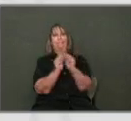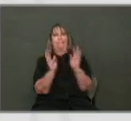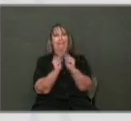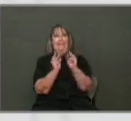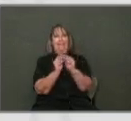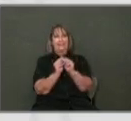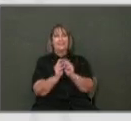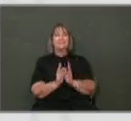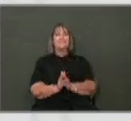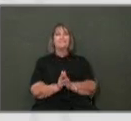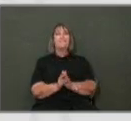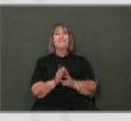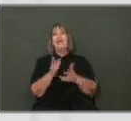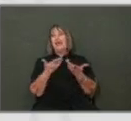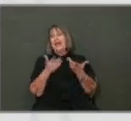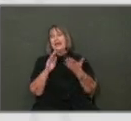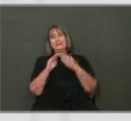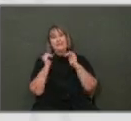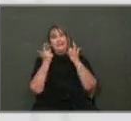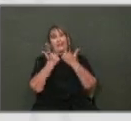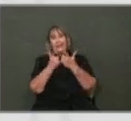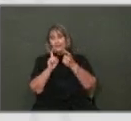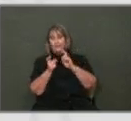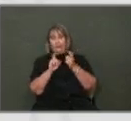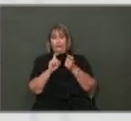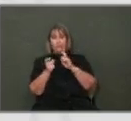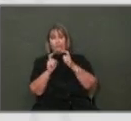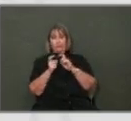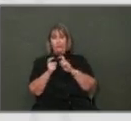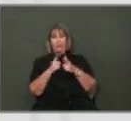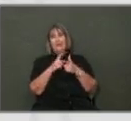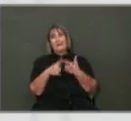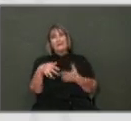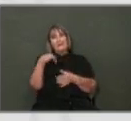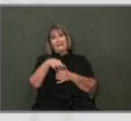see fit and then adopt the budget on September 15th.